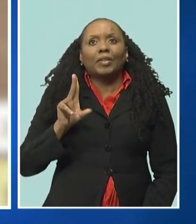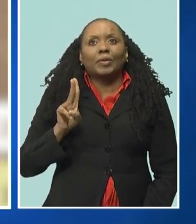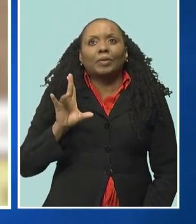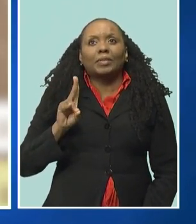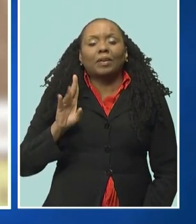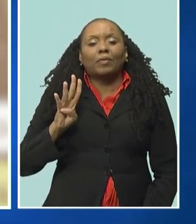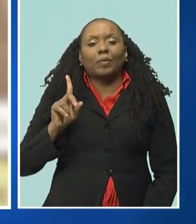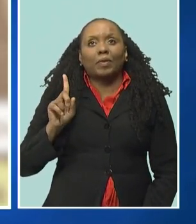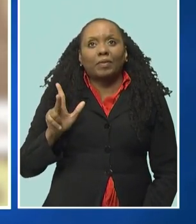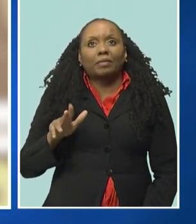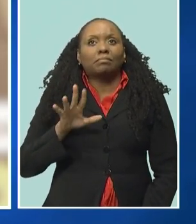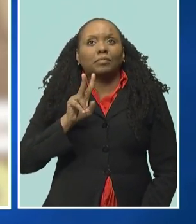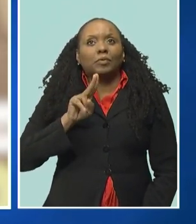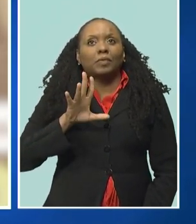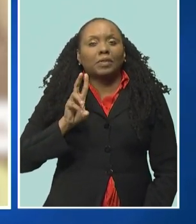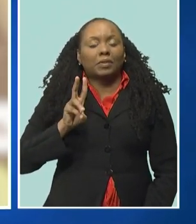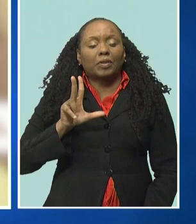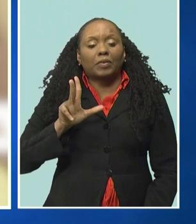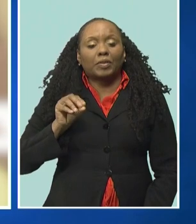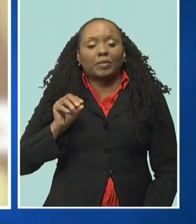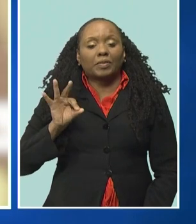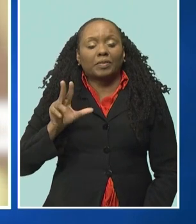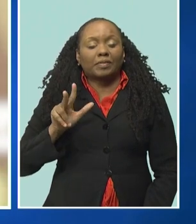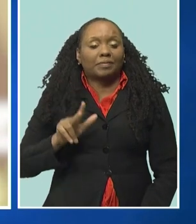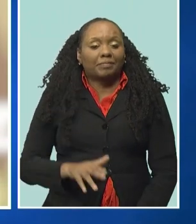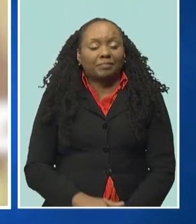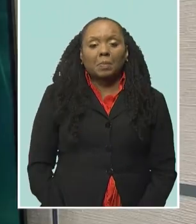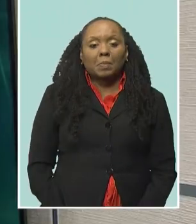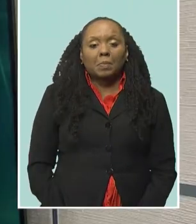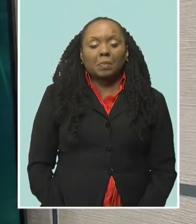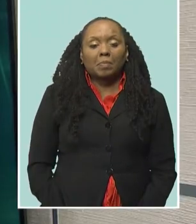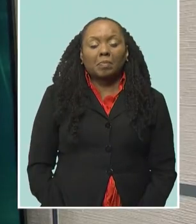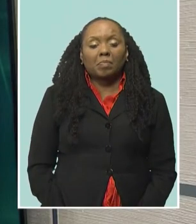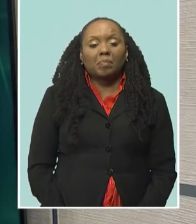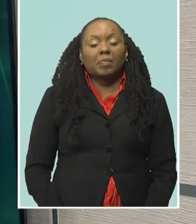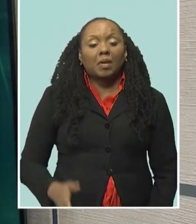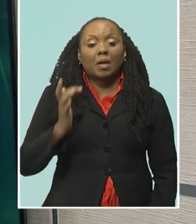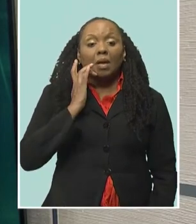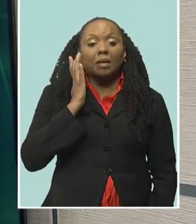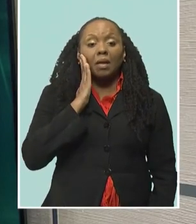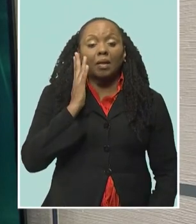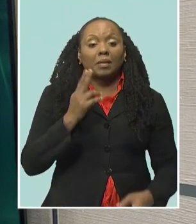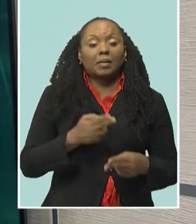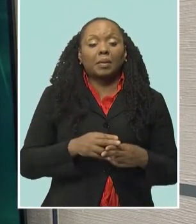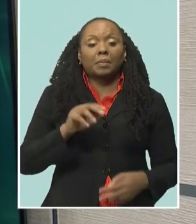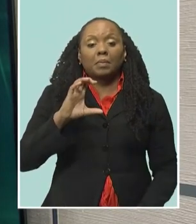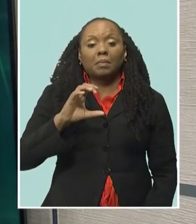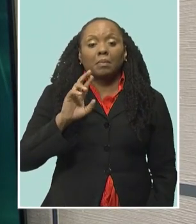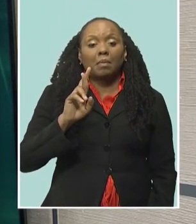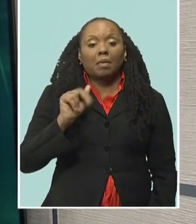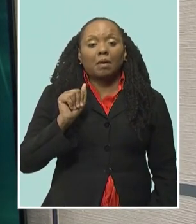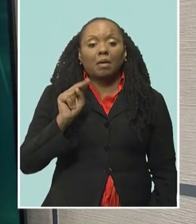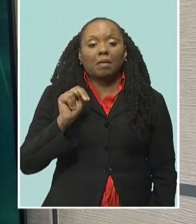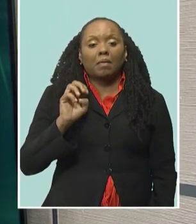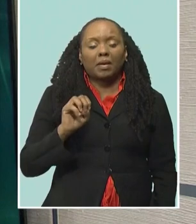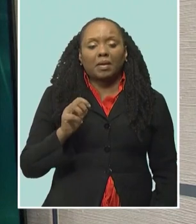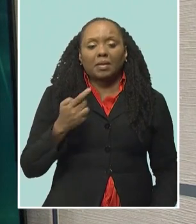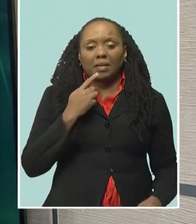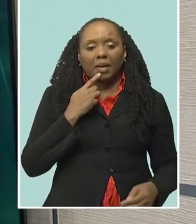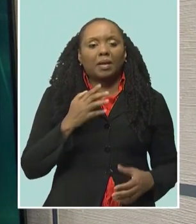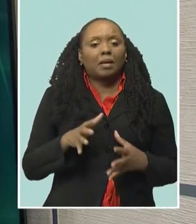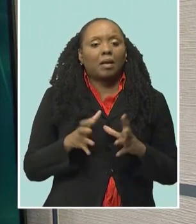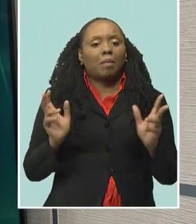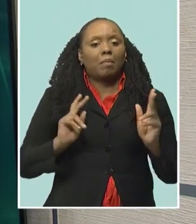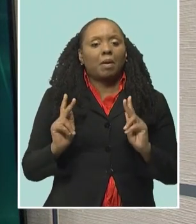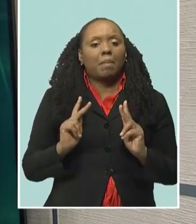or 256-3093. The Crane Barbados Resort is reporting favorable occupancy as the hotel prepares